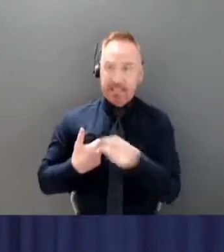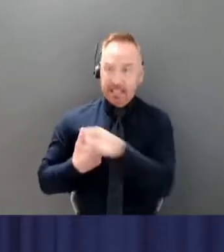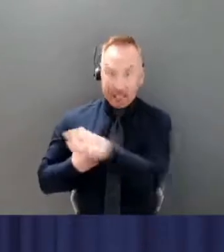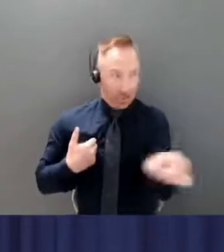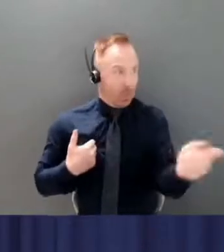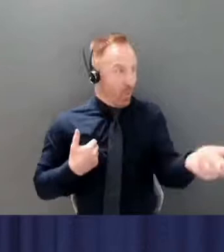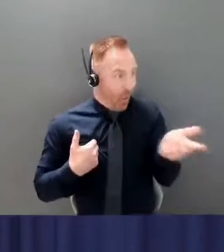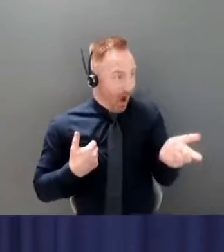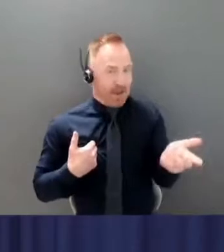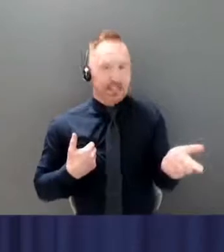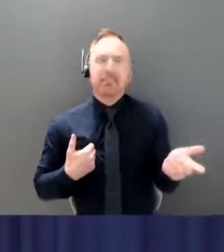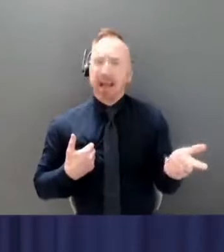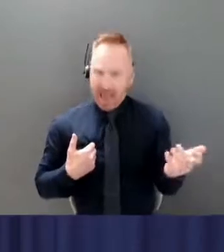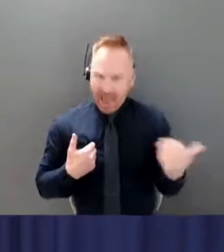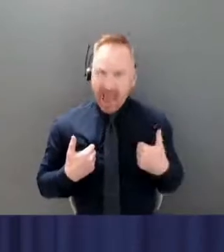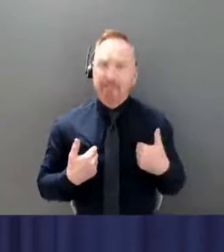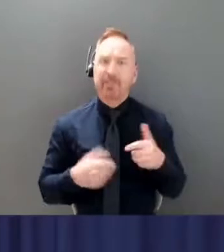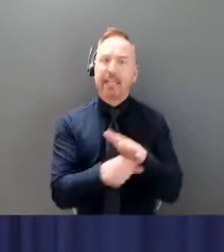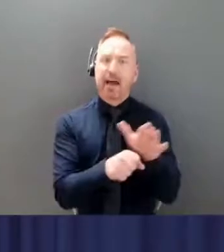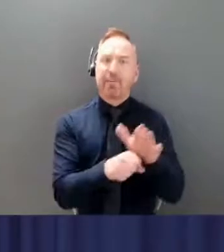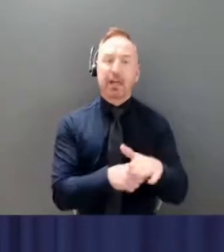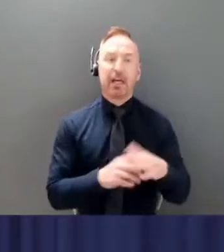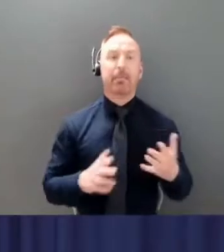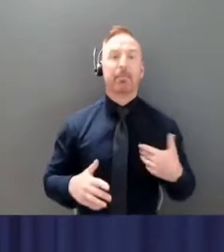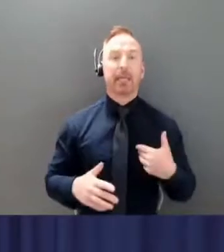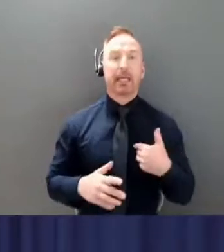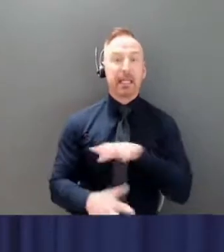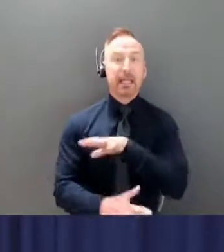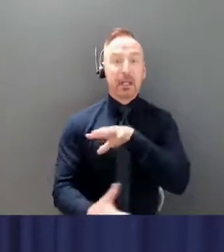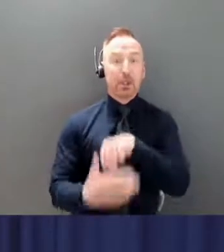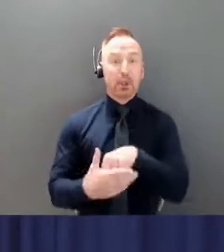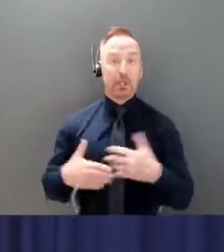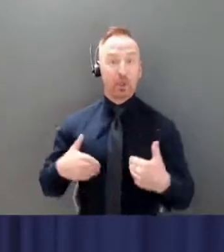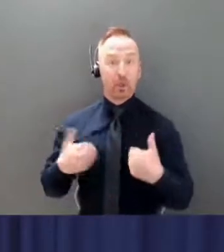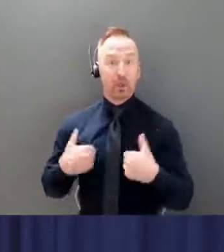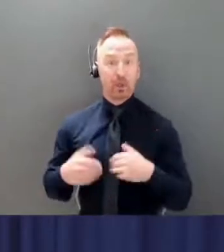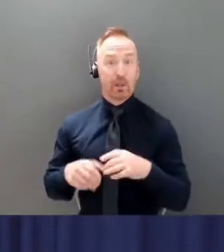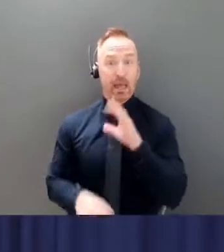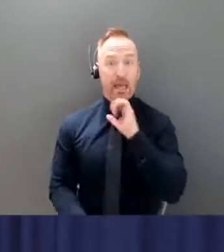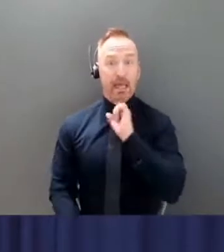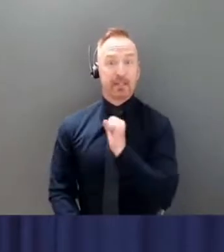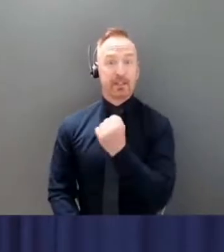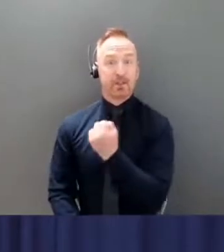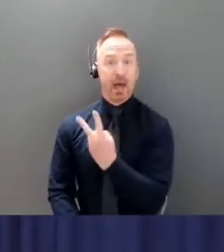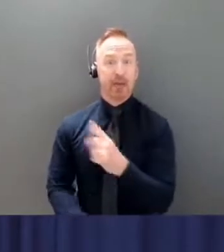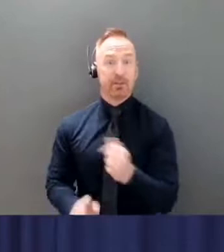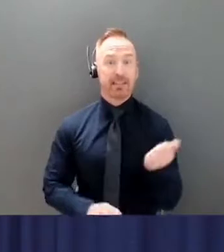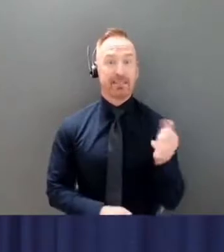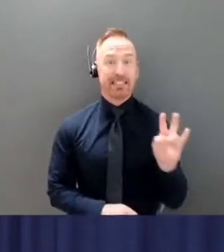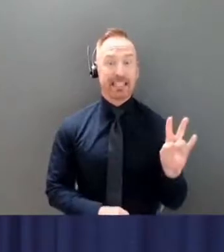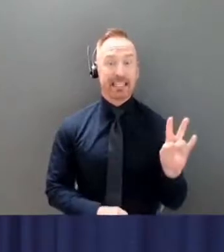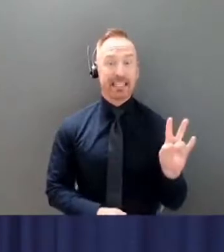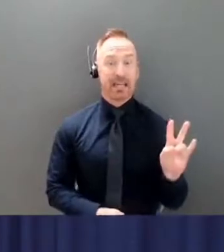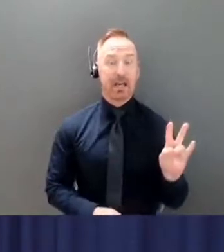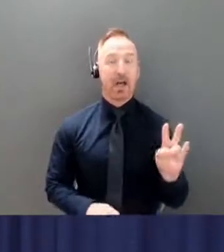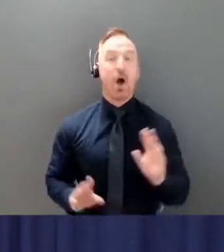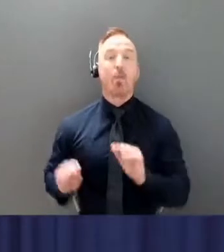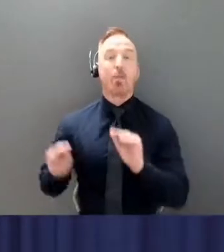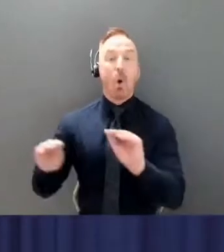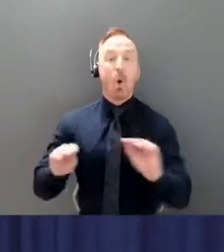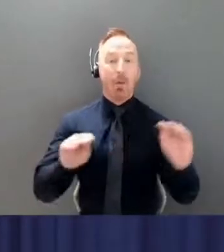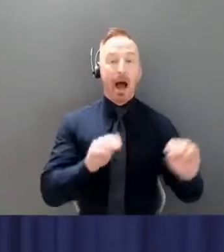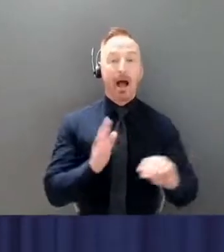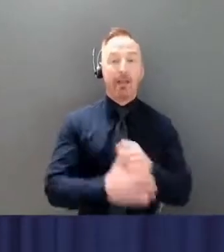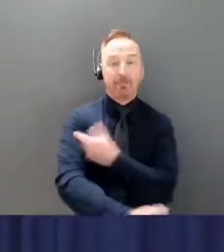includes our youth ages 12 to 17. We have done a full round of mobile vaccine clinics for youth